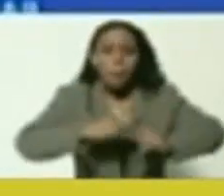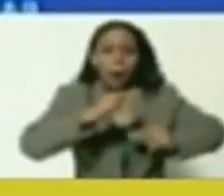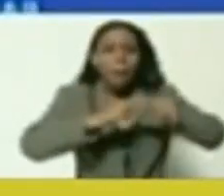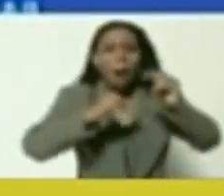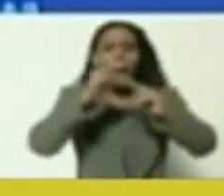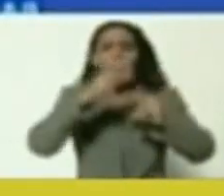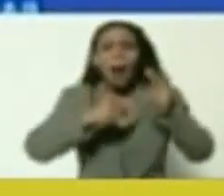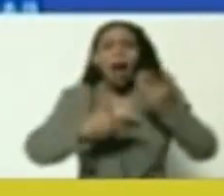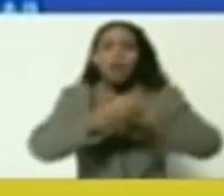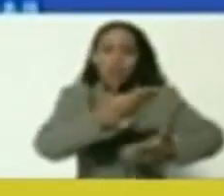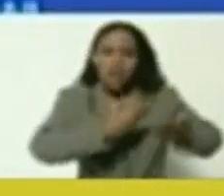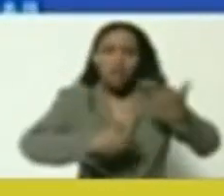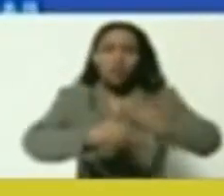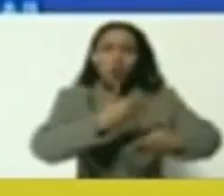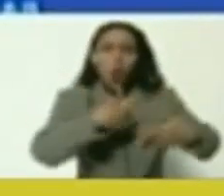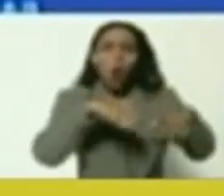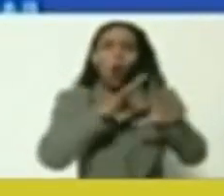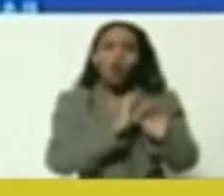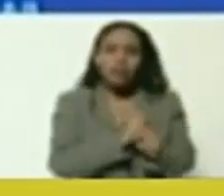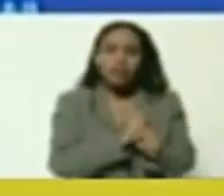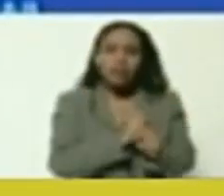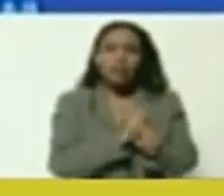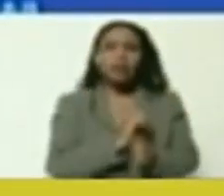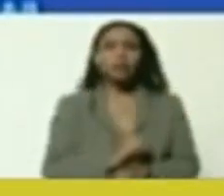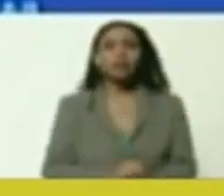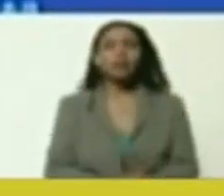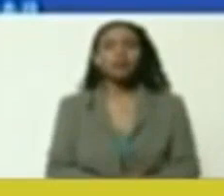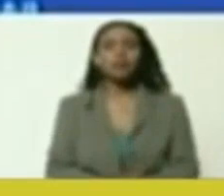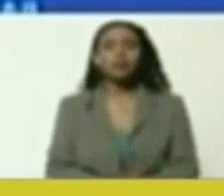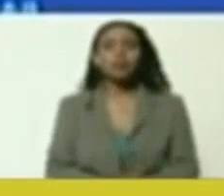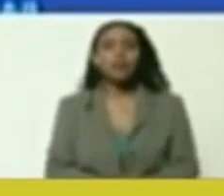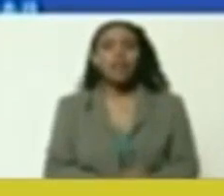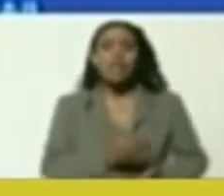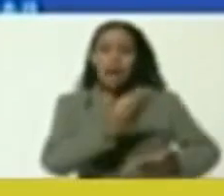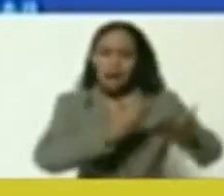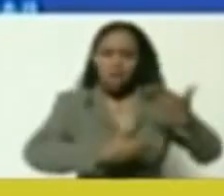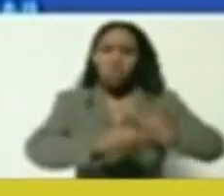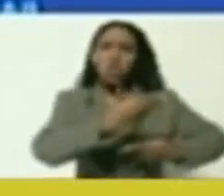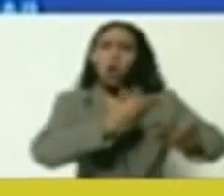and then they started to build a trust relationship,